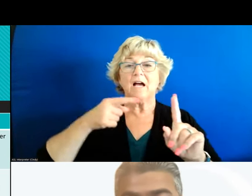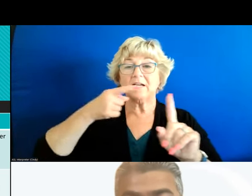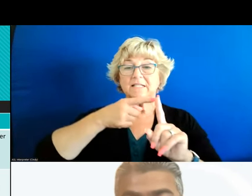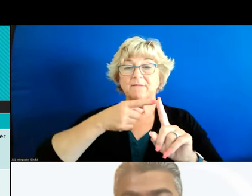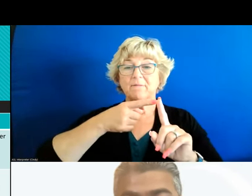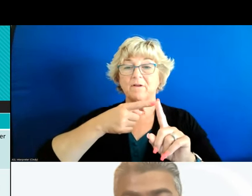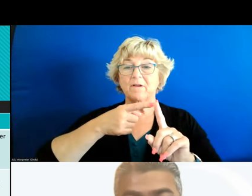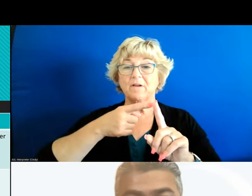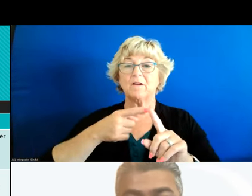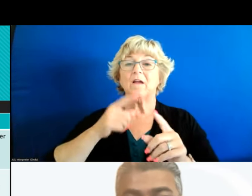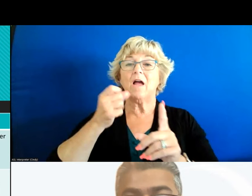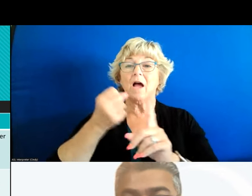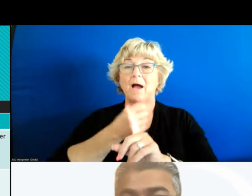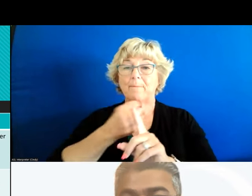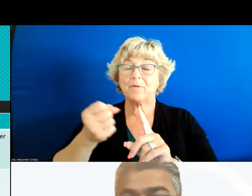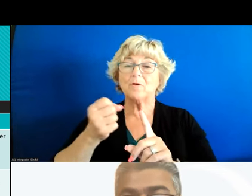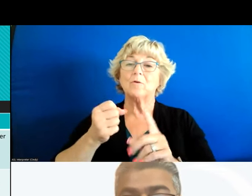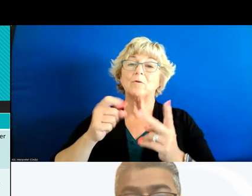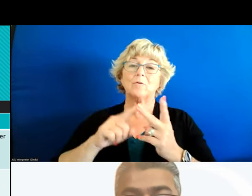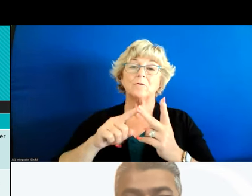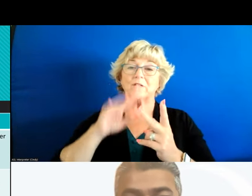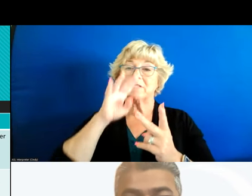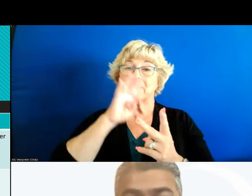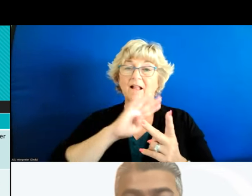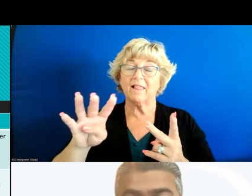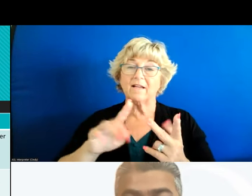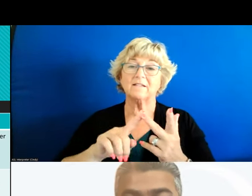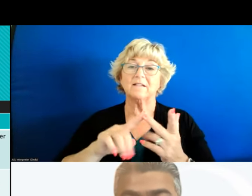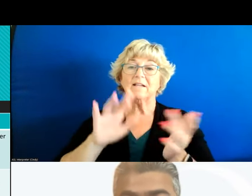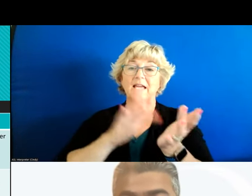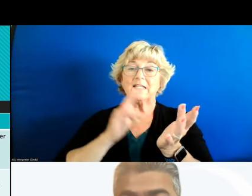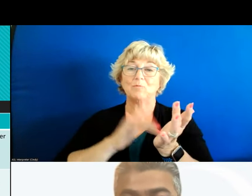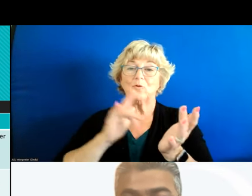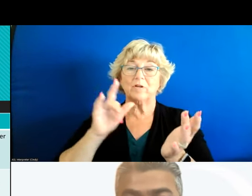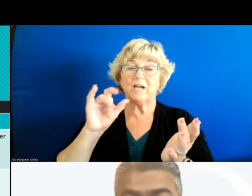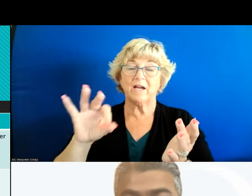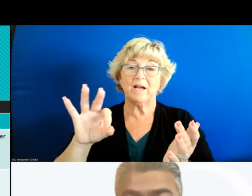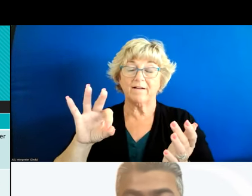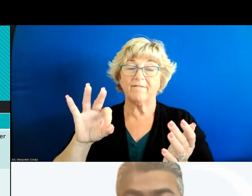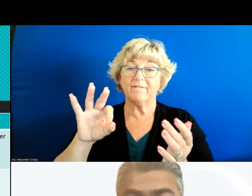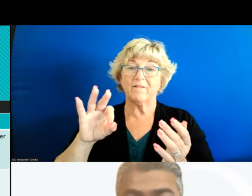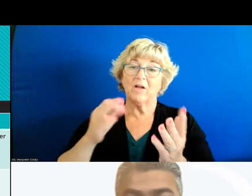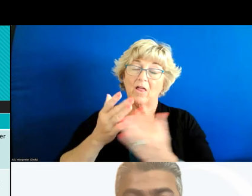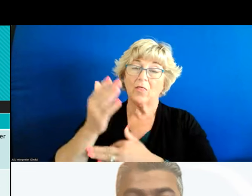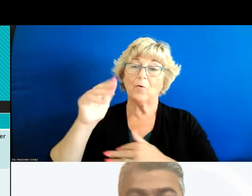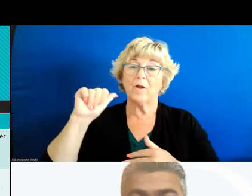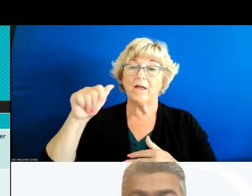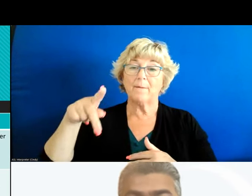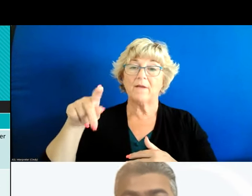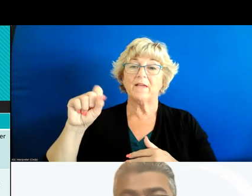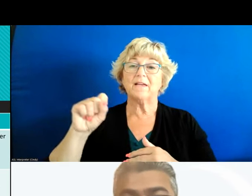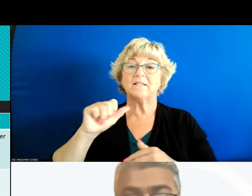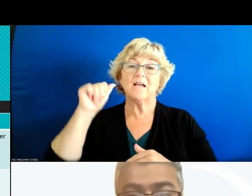on abuse neglect and exploitation and data is collected by the adult protective services which is a department